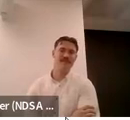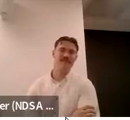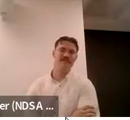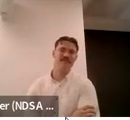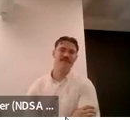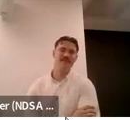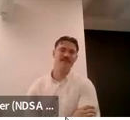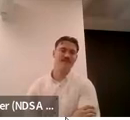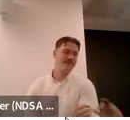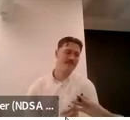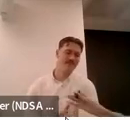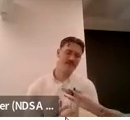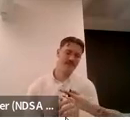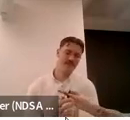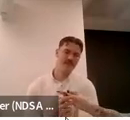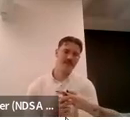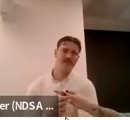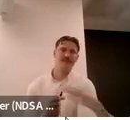within your frameworks